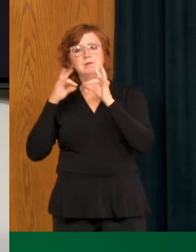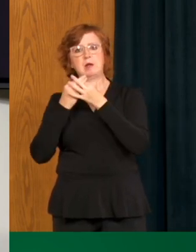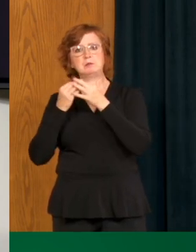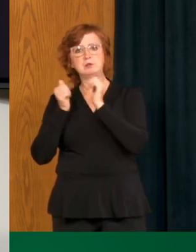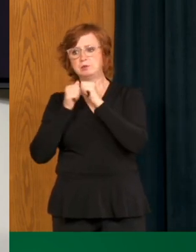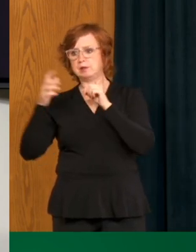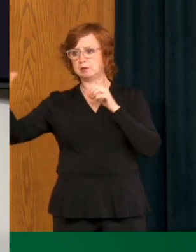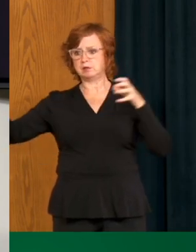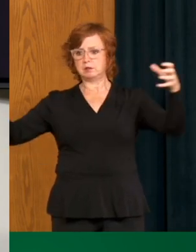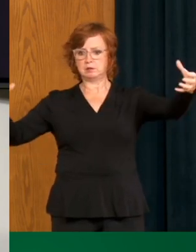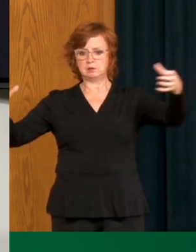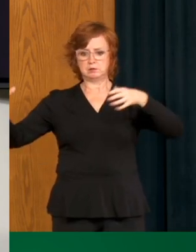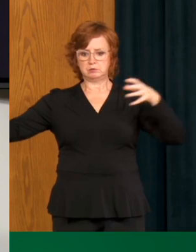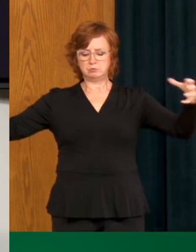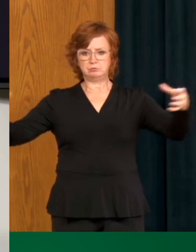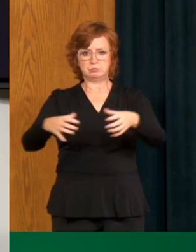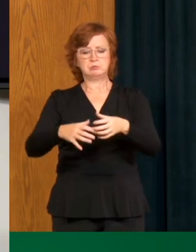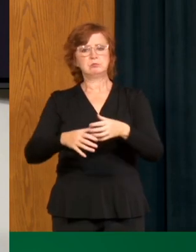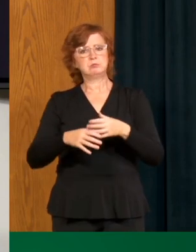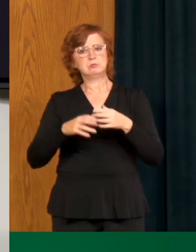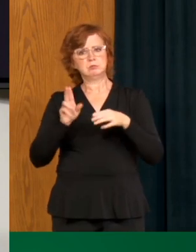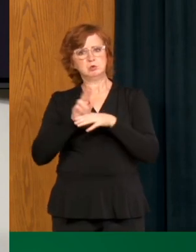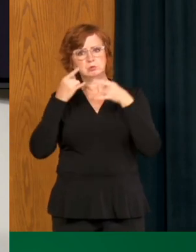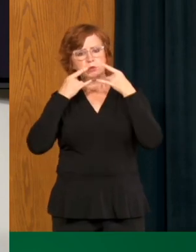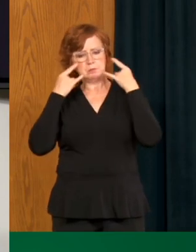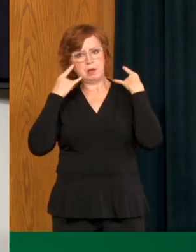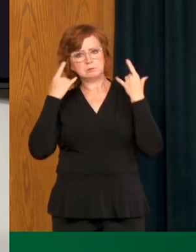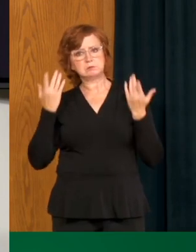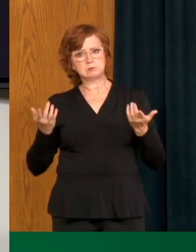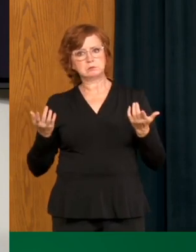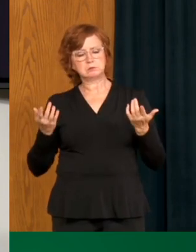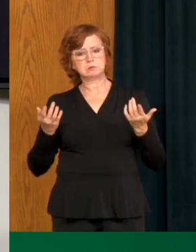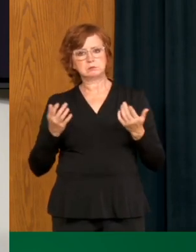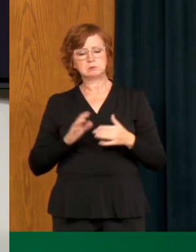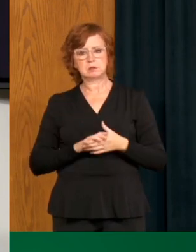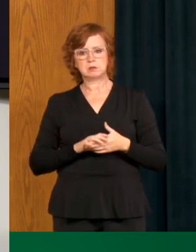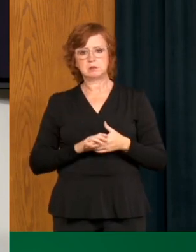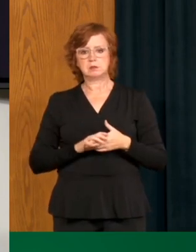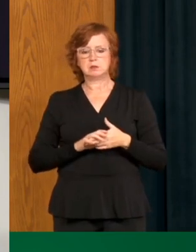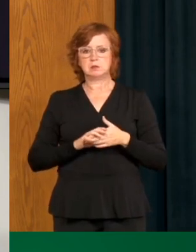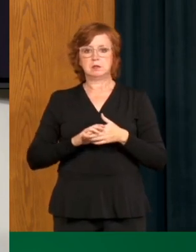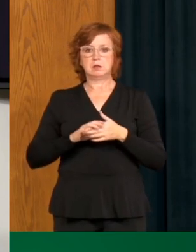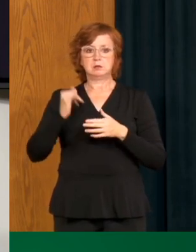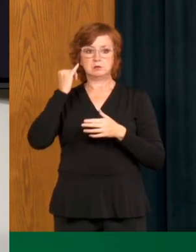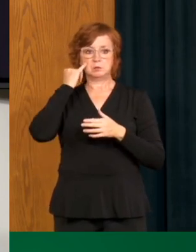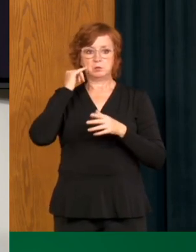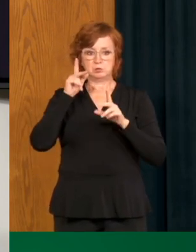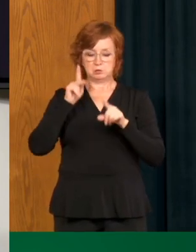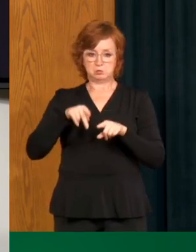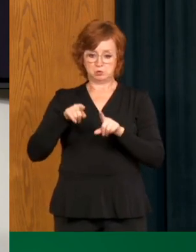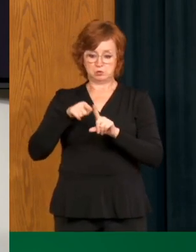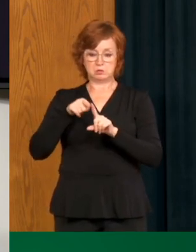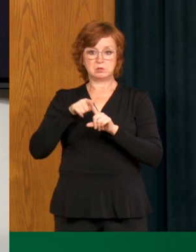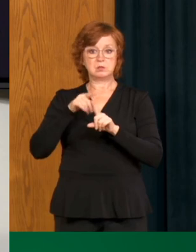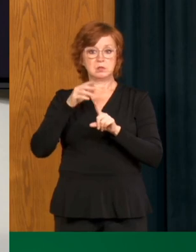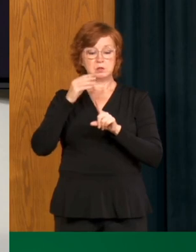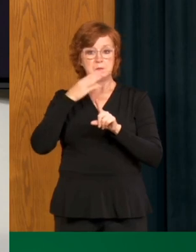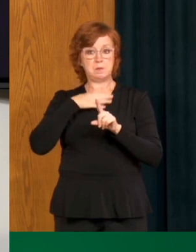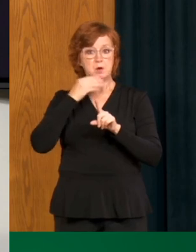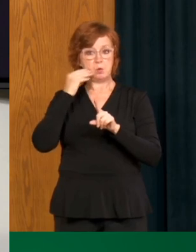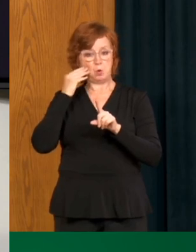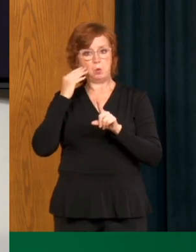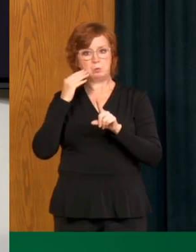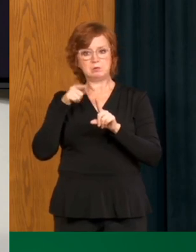house, you know, um, when you have to provide close, uh, you know, care to a person who's ill in your household, a mask use is required. So again,